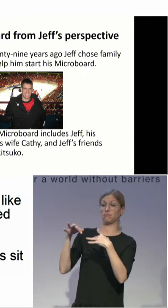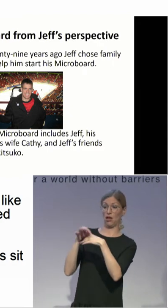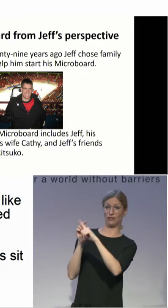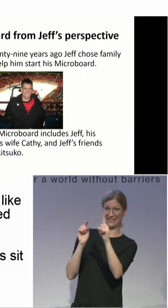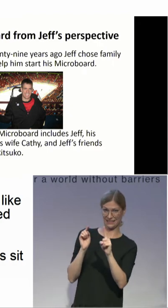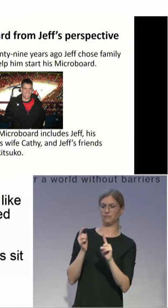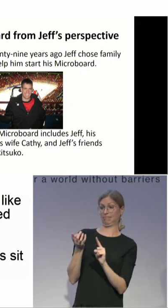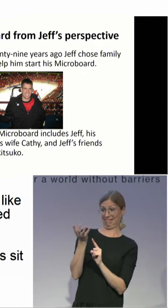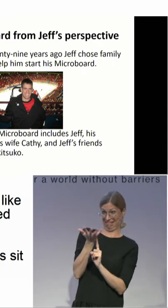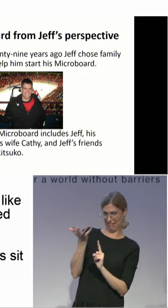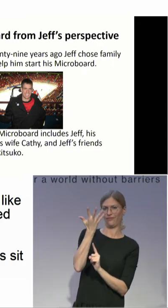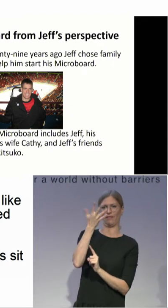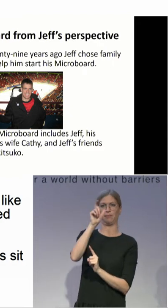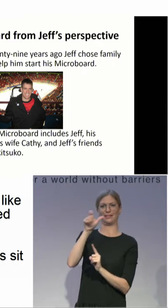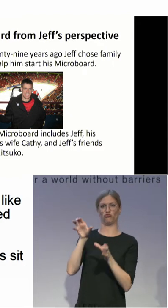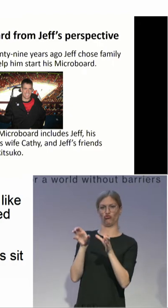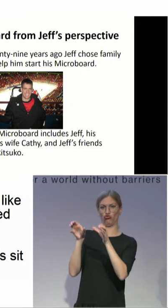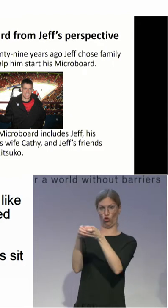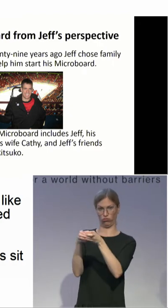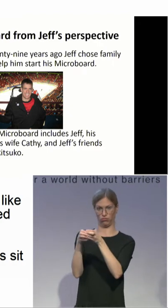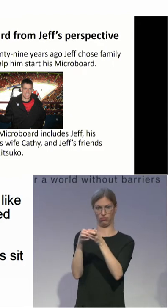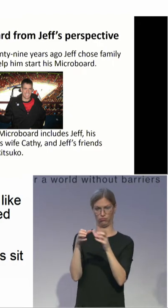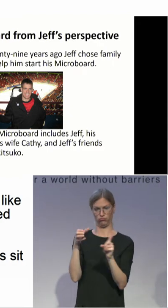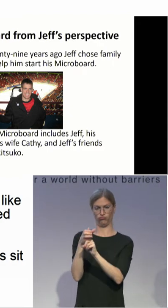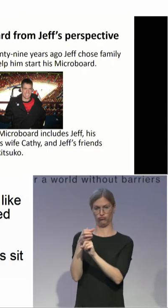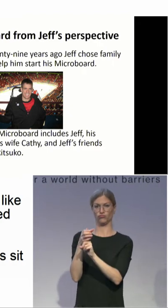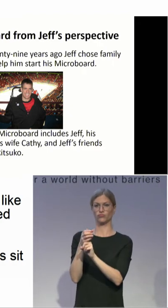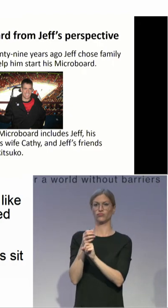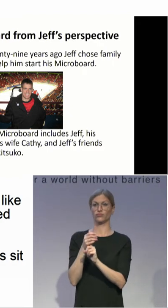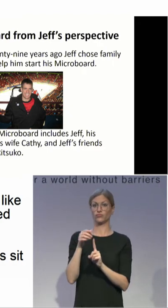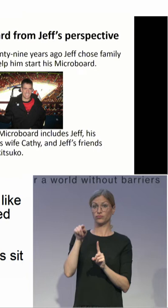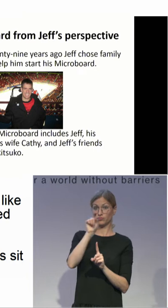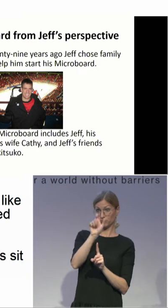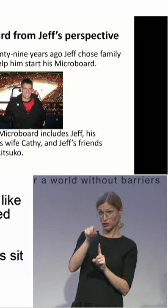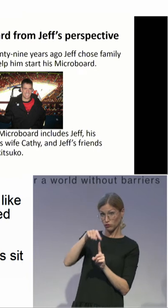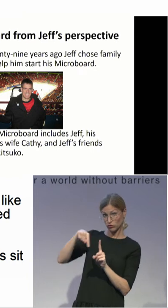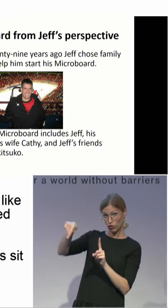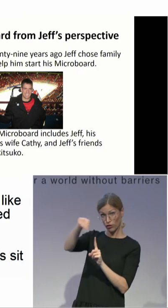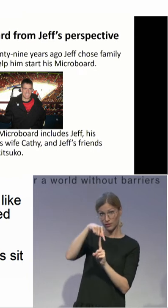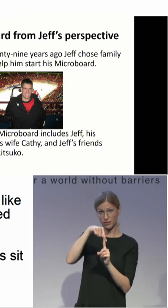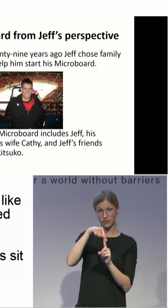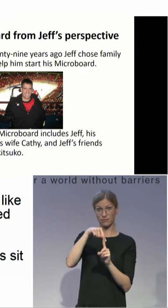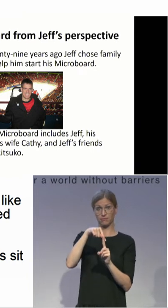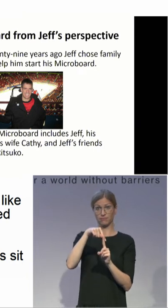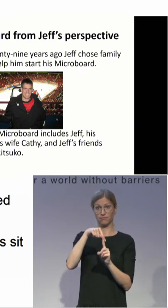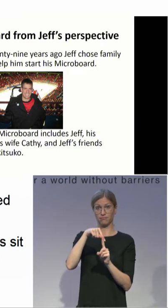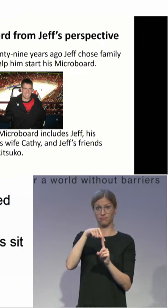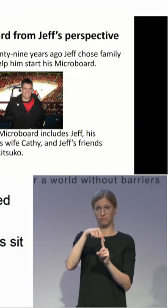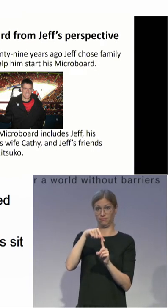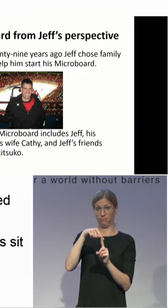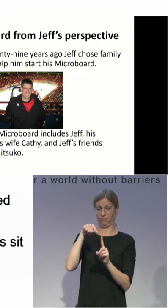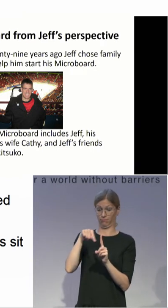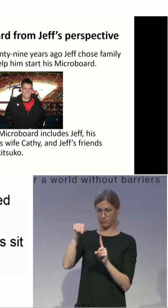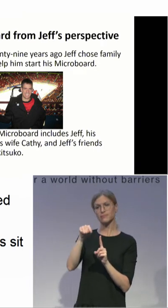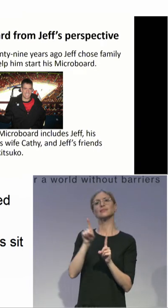fairly simple process, but they state right in them that the people on the board must be people that this person approves of having there and that